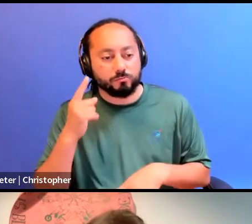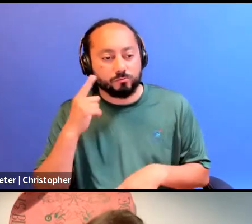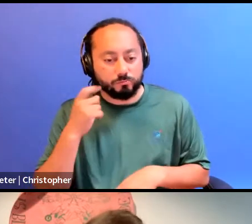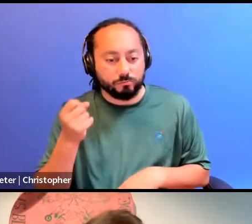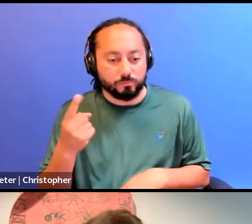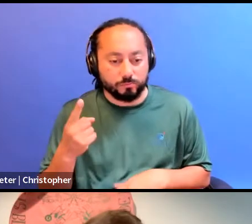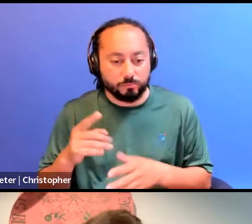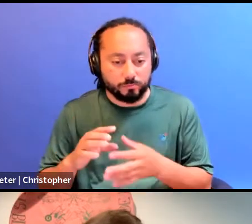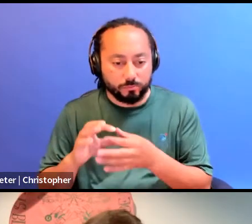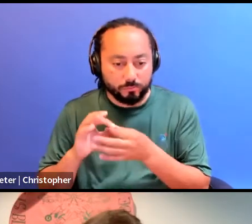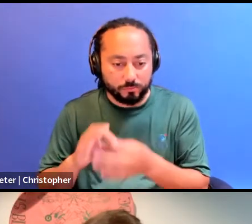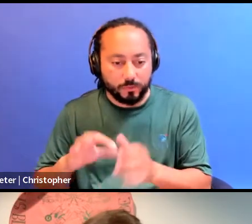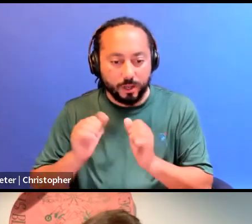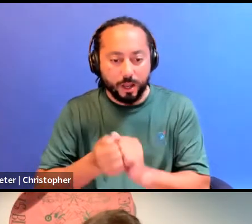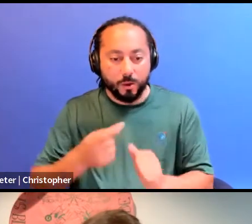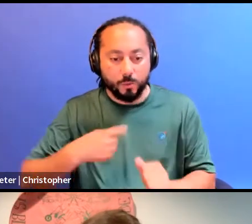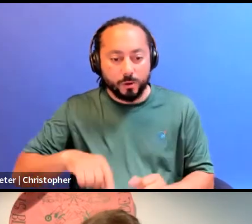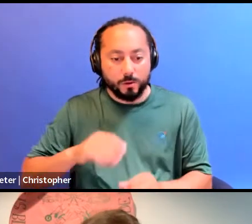of how we move forward.